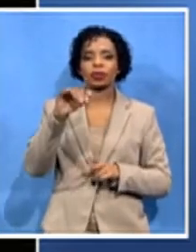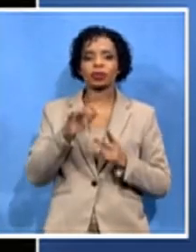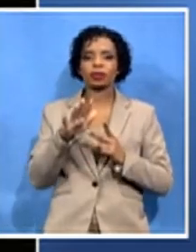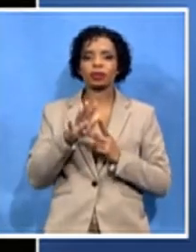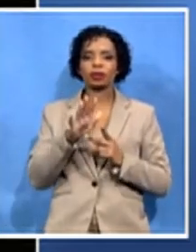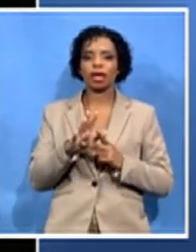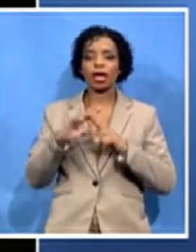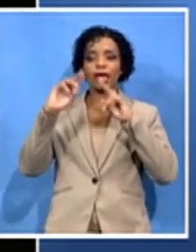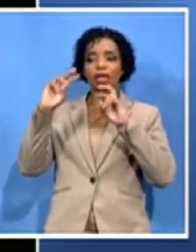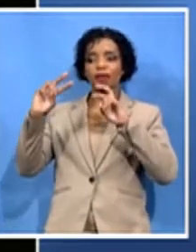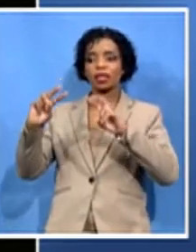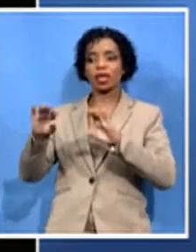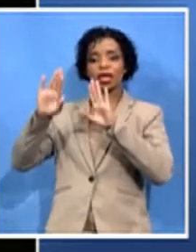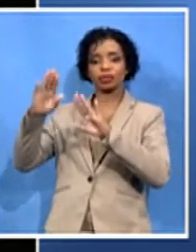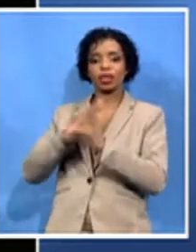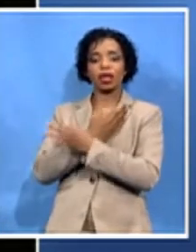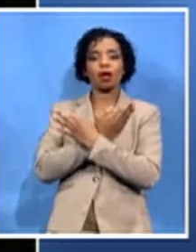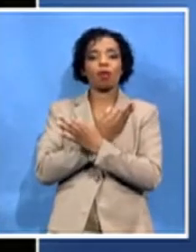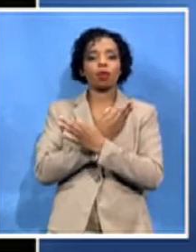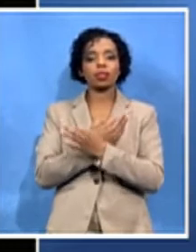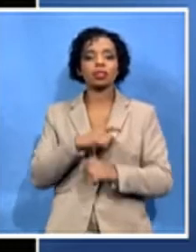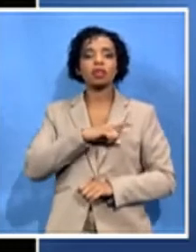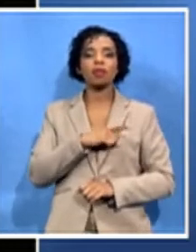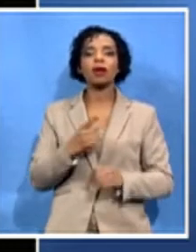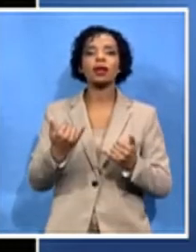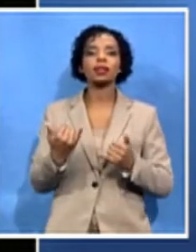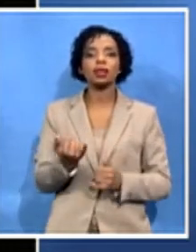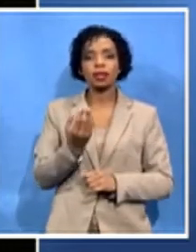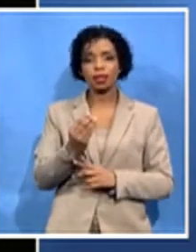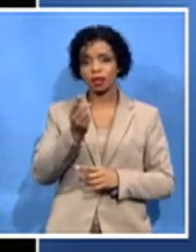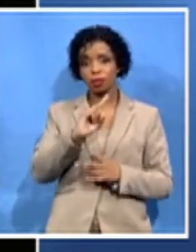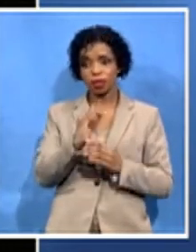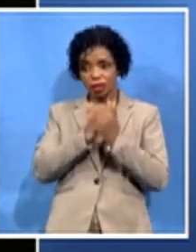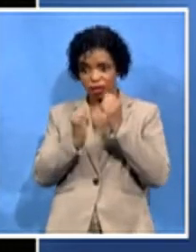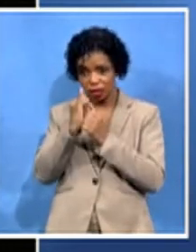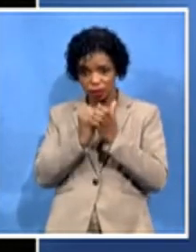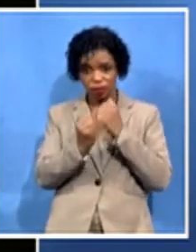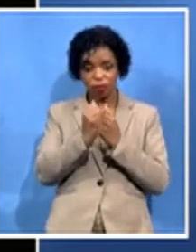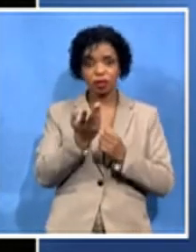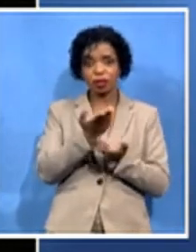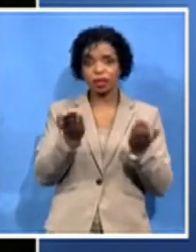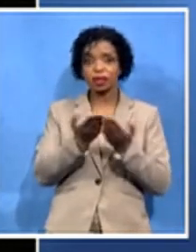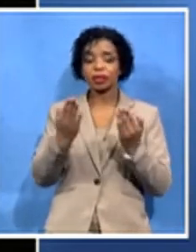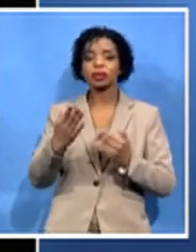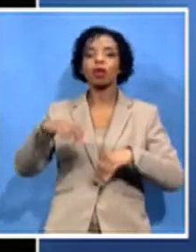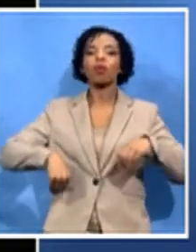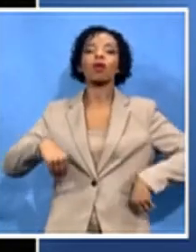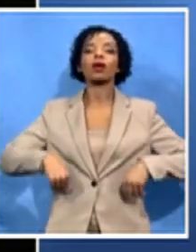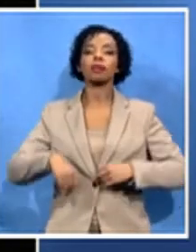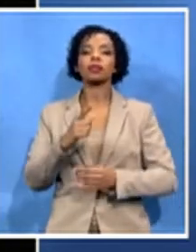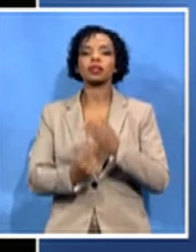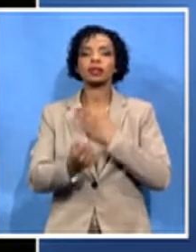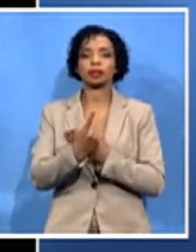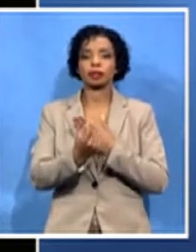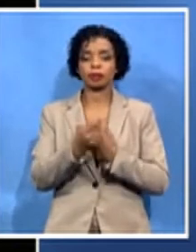the sixth term to deal with these issues of corruption and tackle them head on. So I think you have both sides disappointment